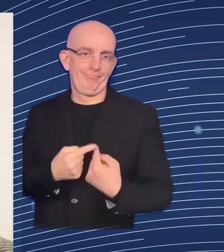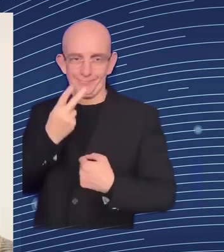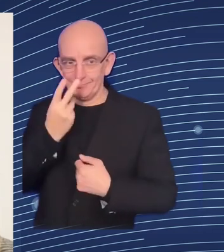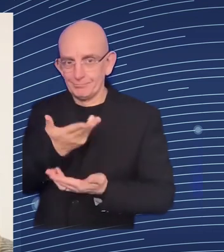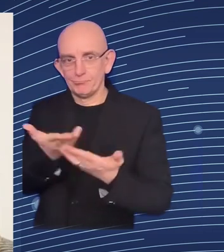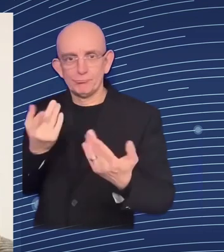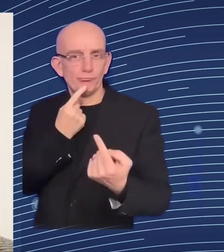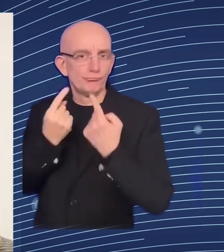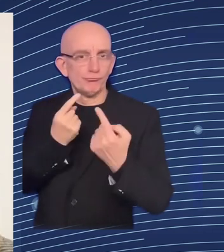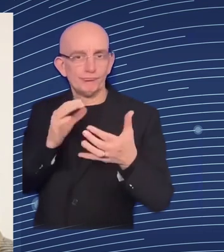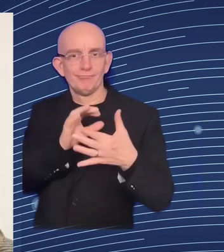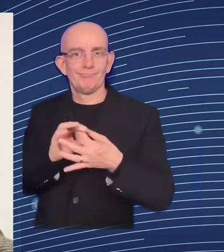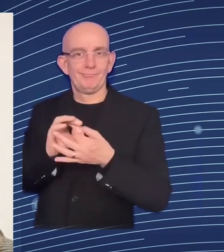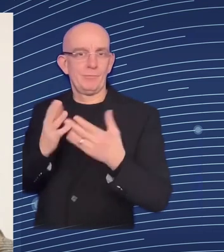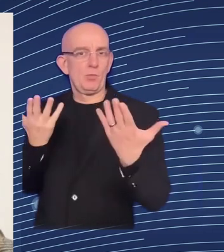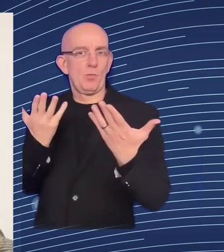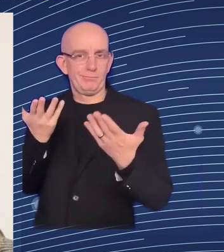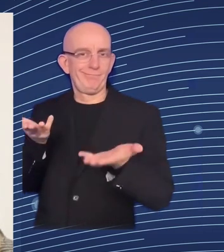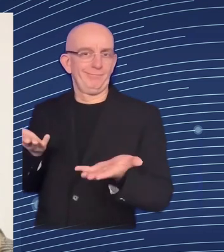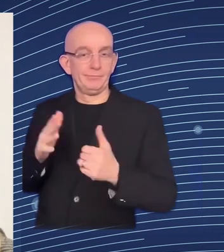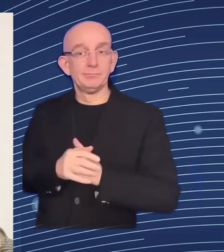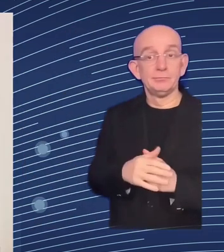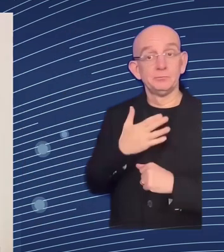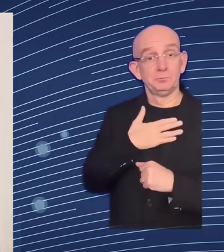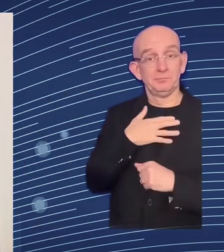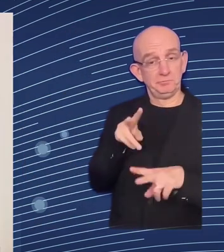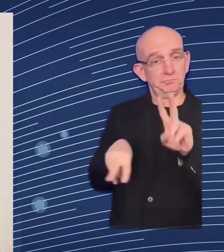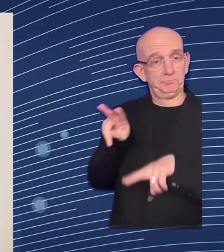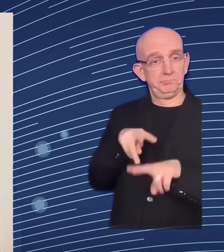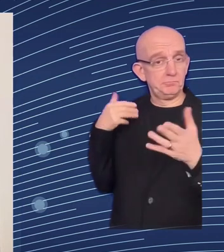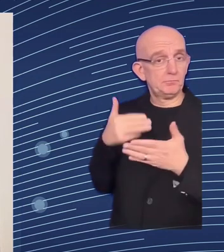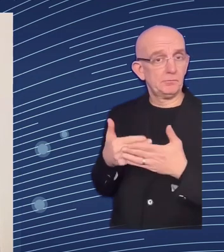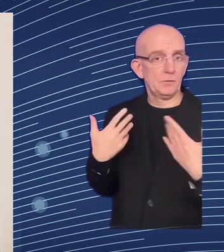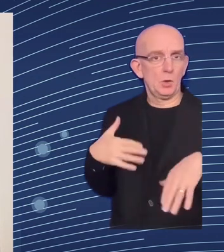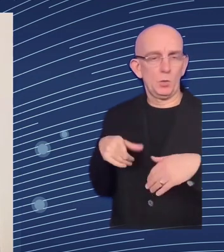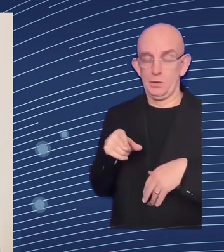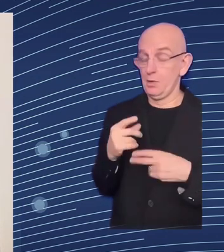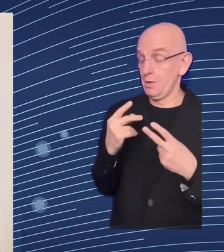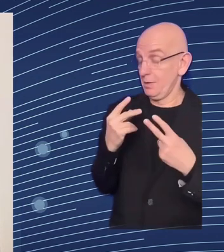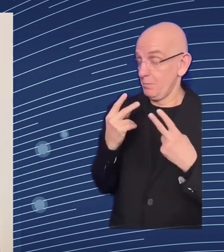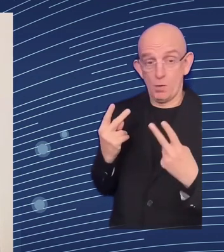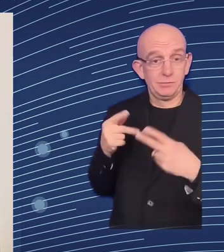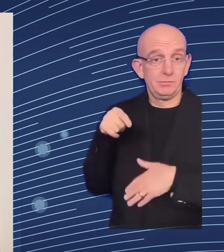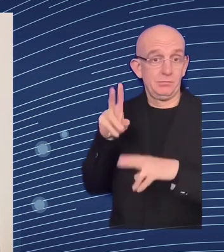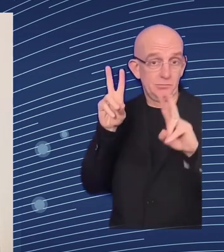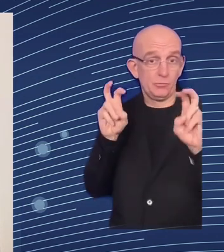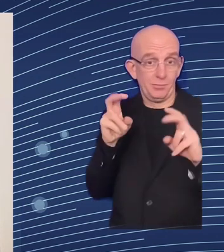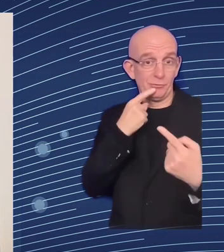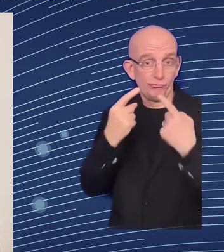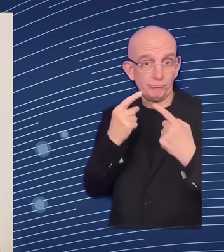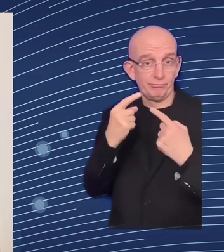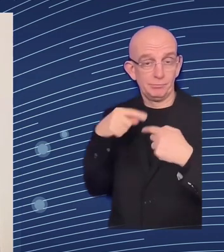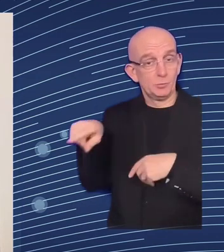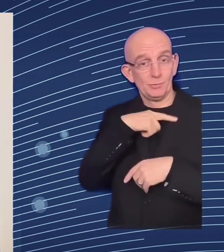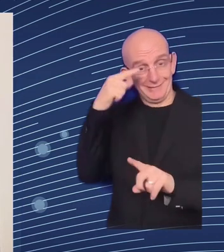people and before i highlight some of the key priorities in this regard particularly for the ministry of social policy i'd also